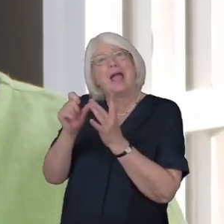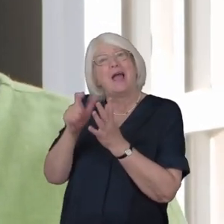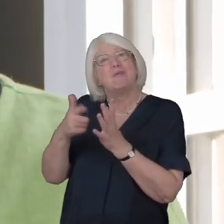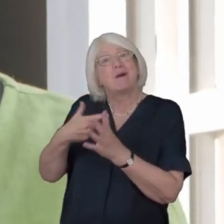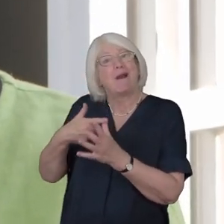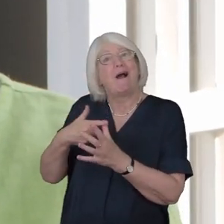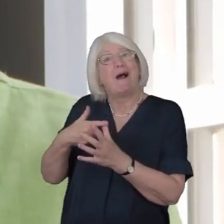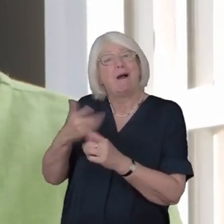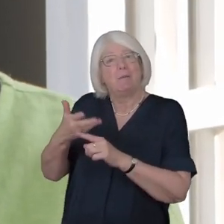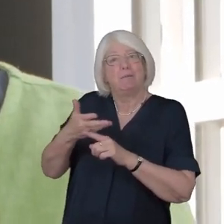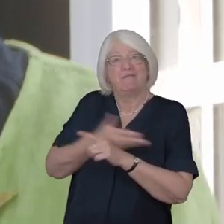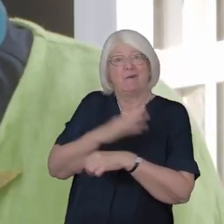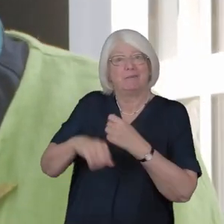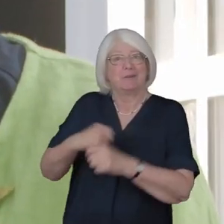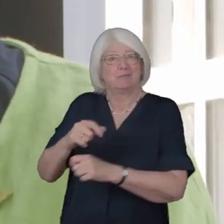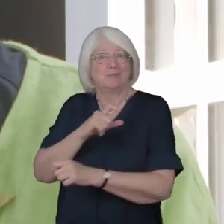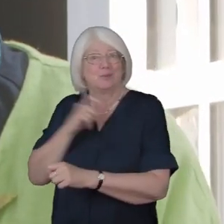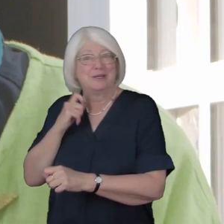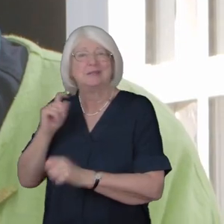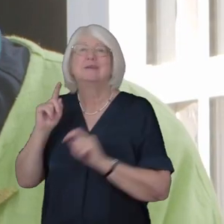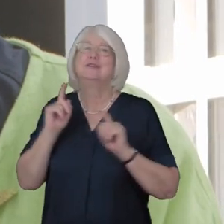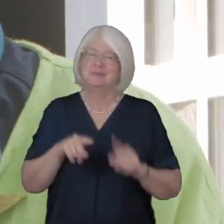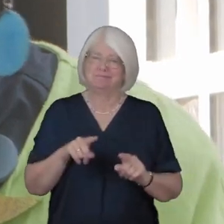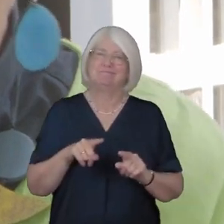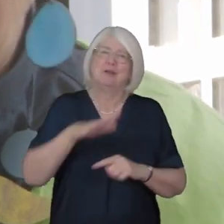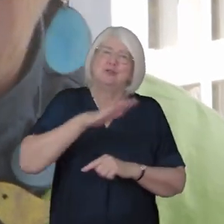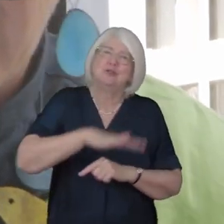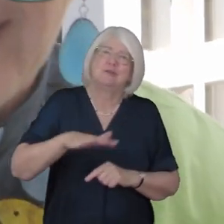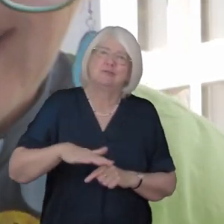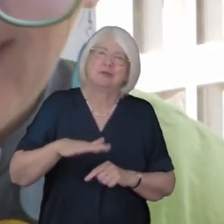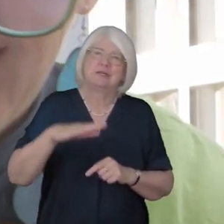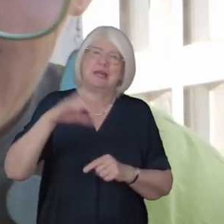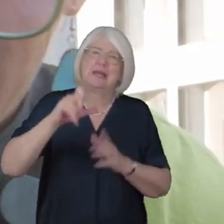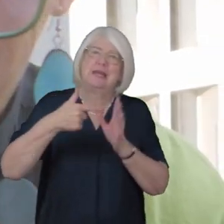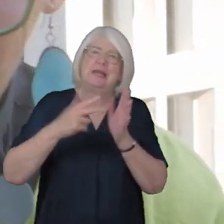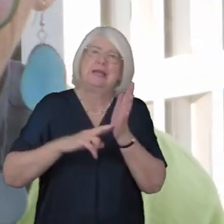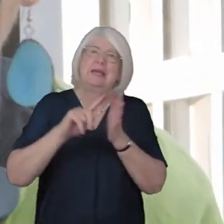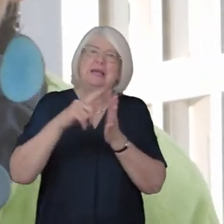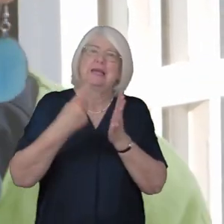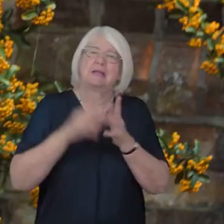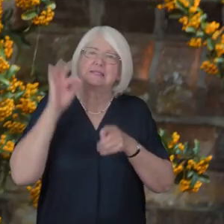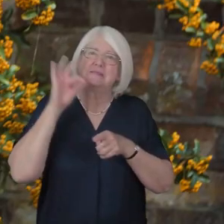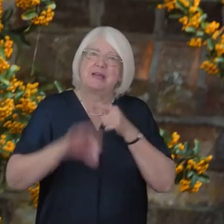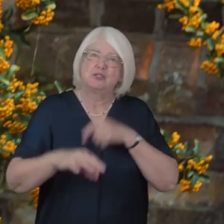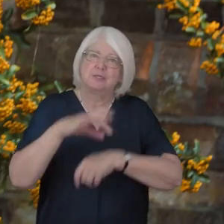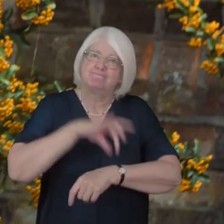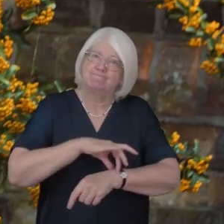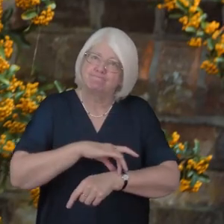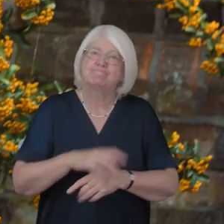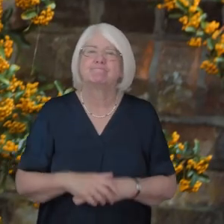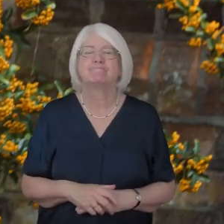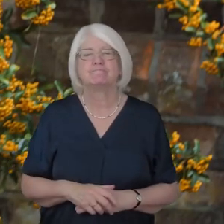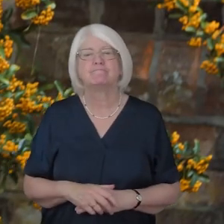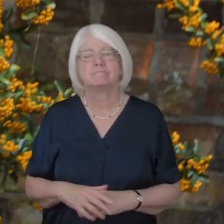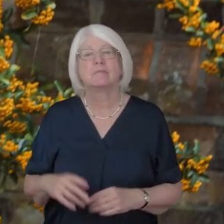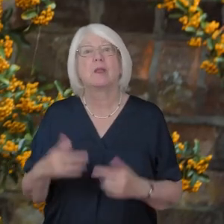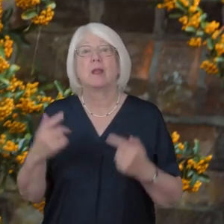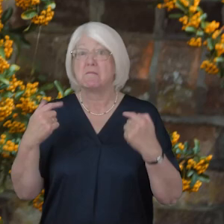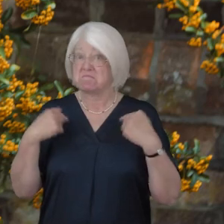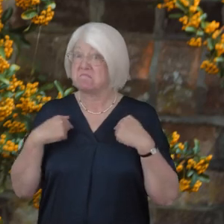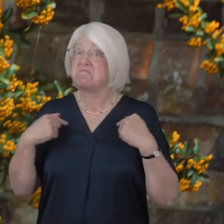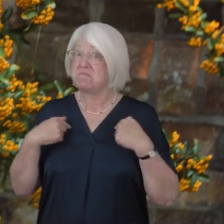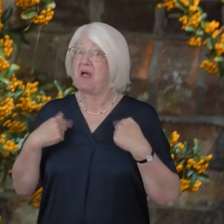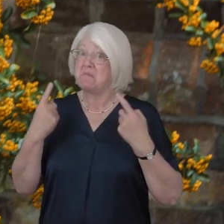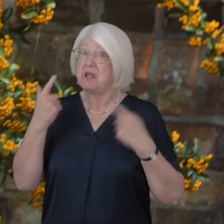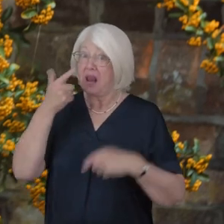was a children's cancer specialist she described what the recent months have been like I've been really fortunate I've been